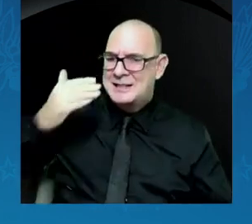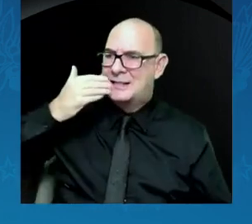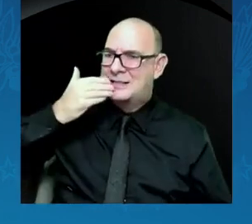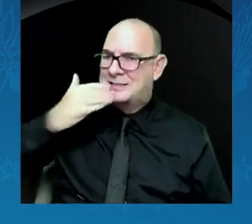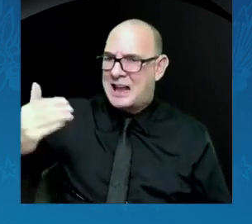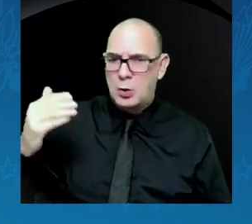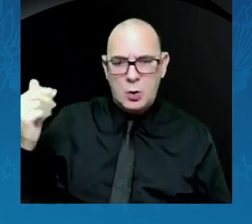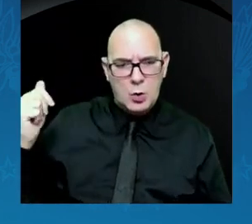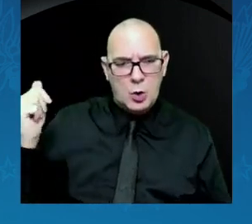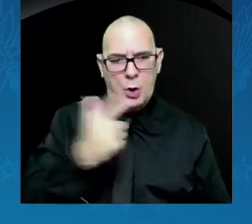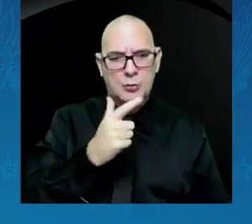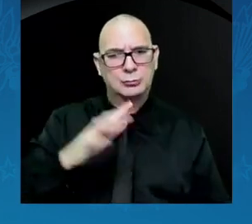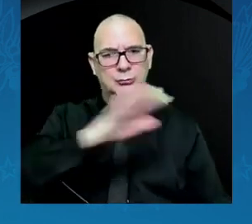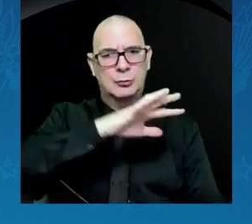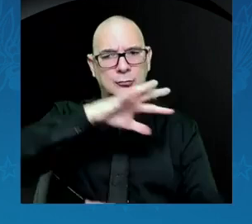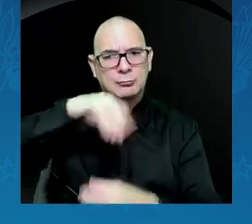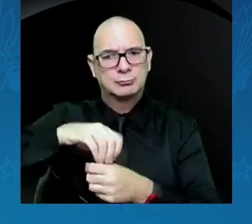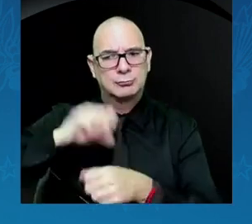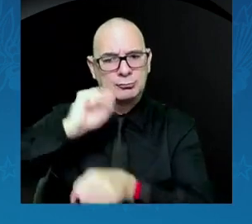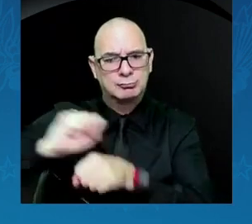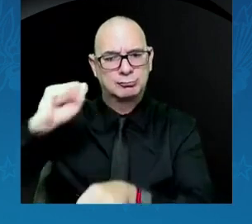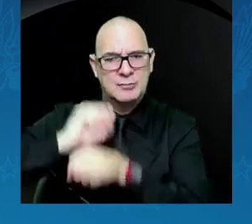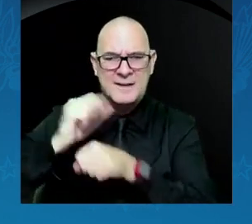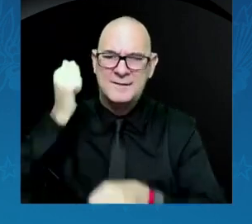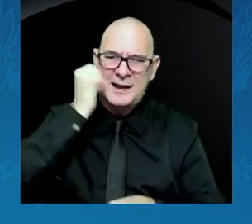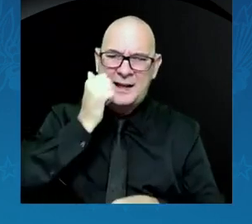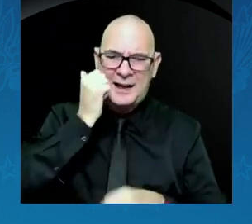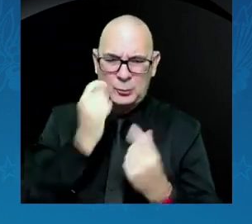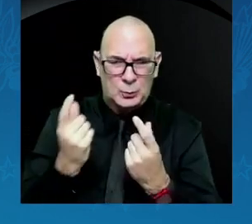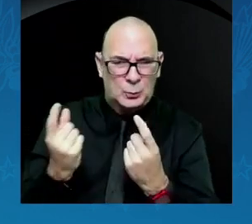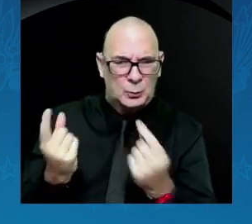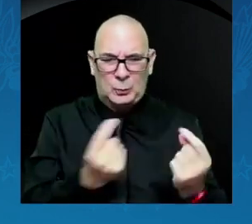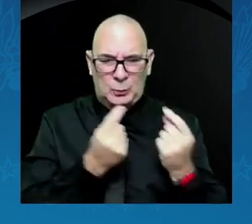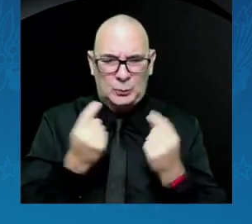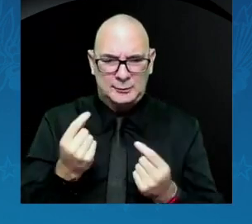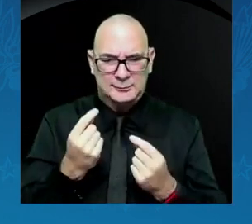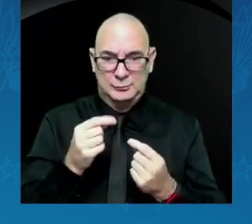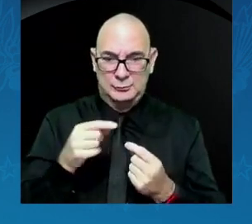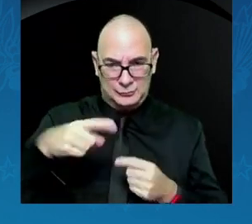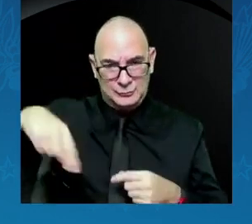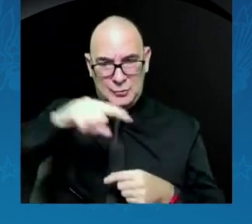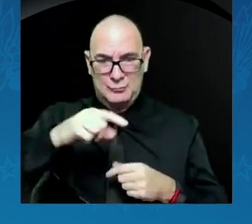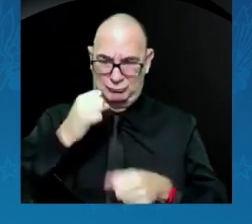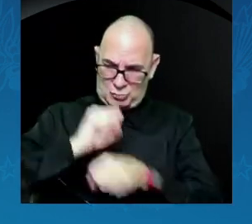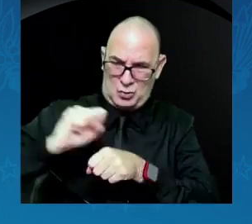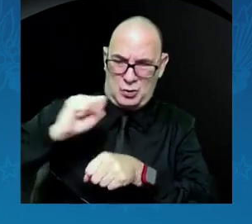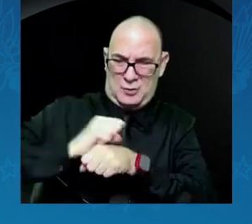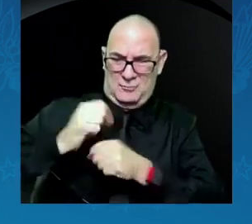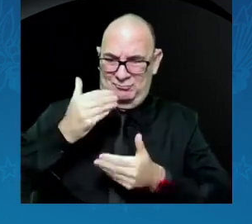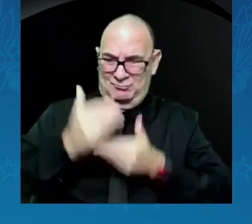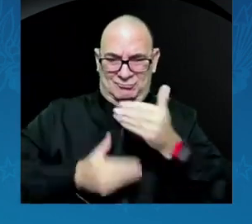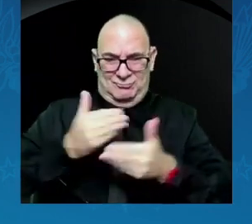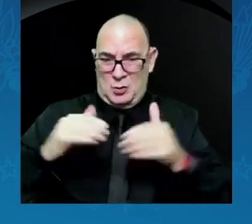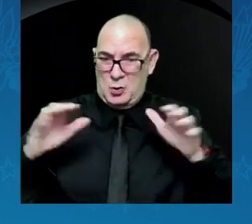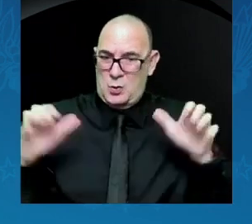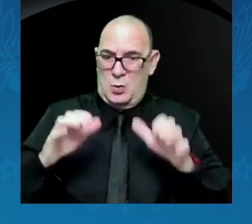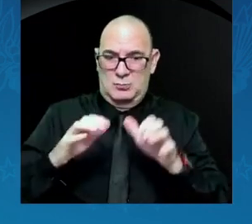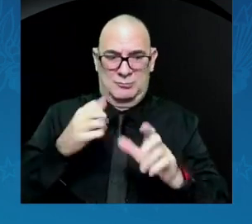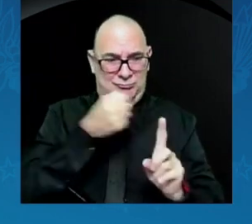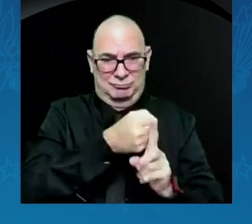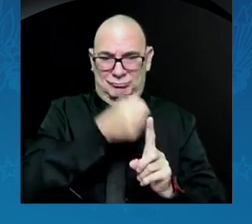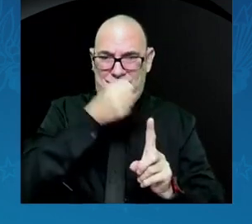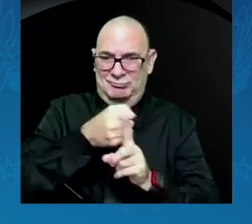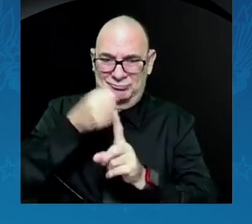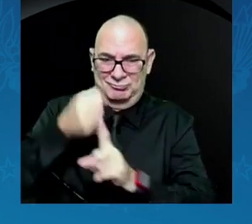do each and every day. The work you are doing will impact people around our globe,